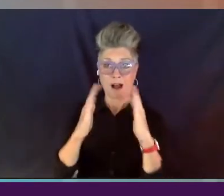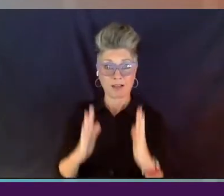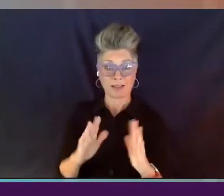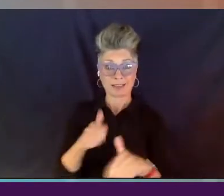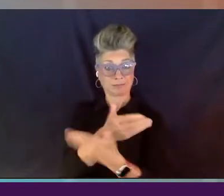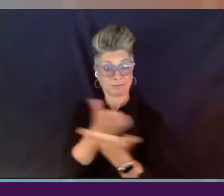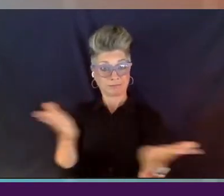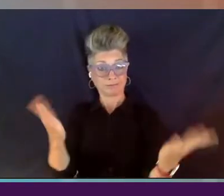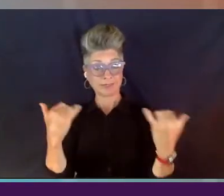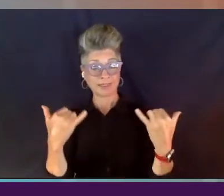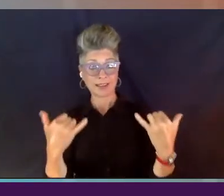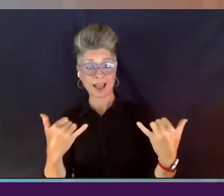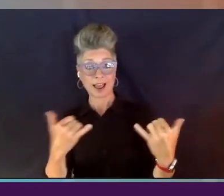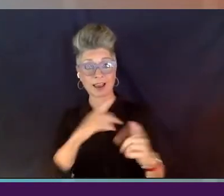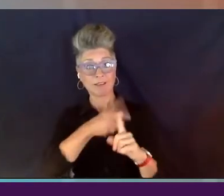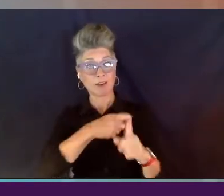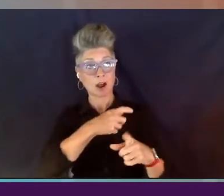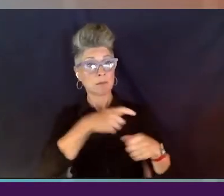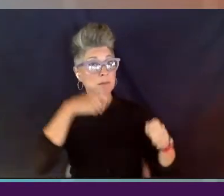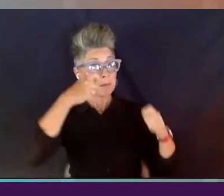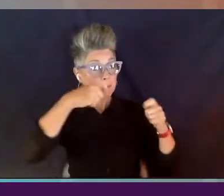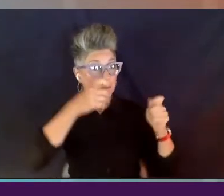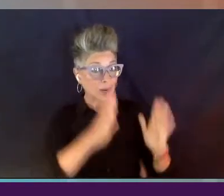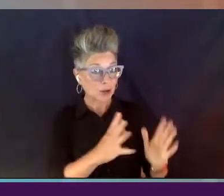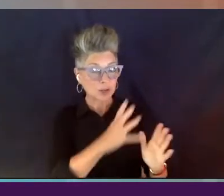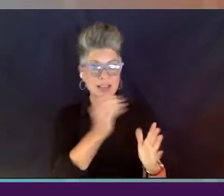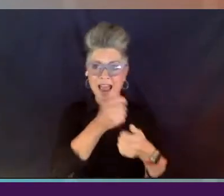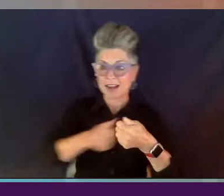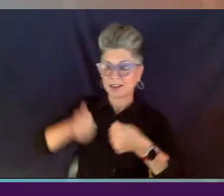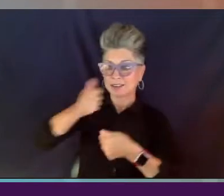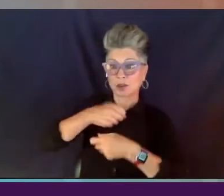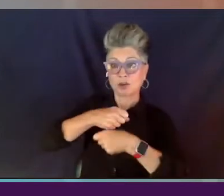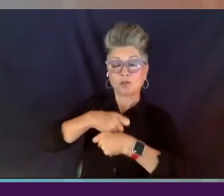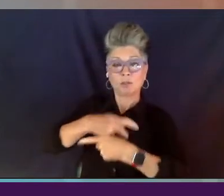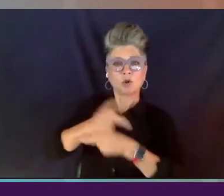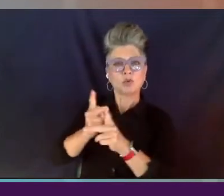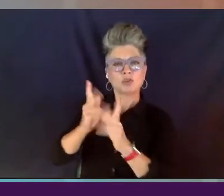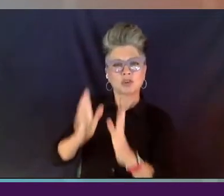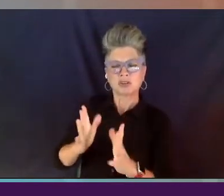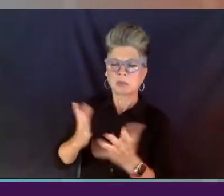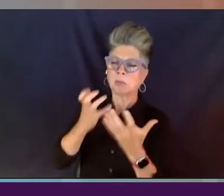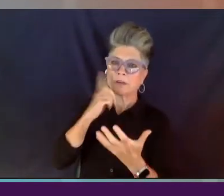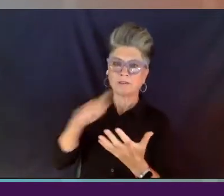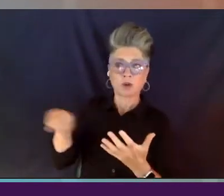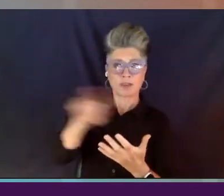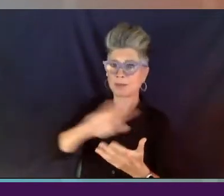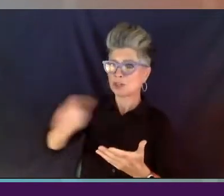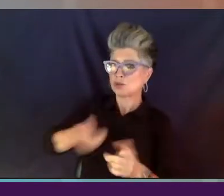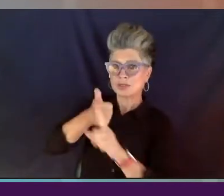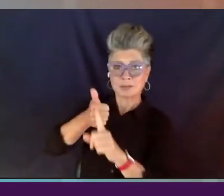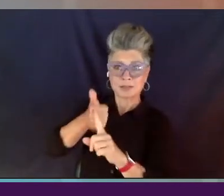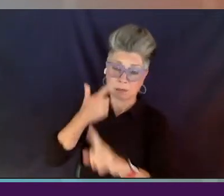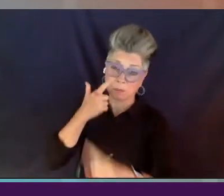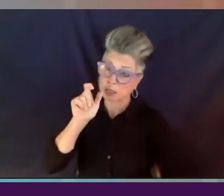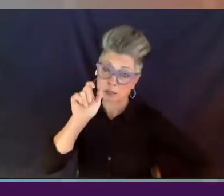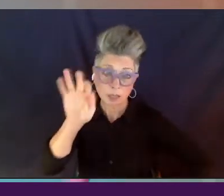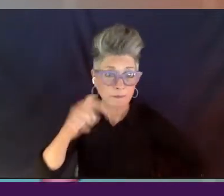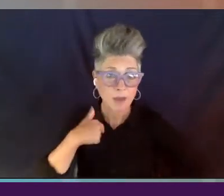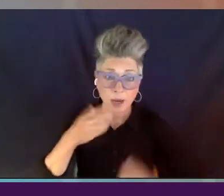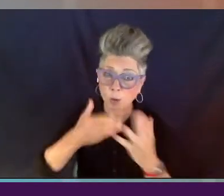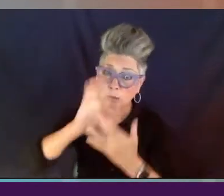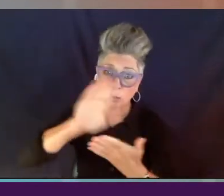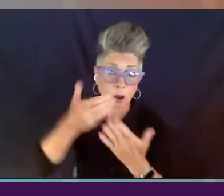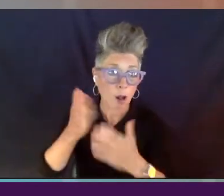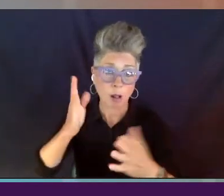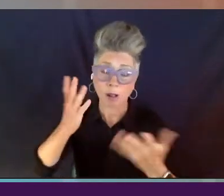today, from the makers and the executive producers, to introduce themselves. Because if I were to sit and go through everybody's bio, actually,